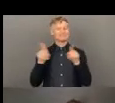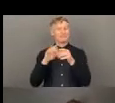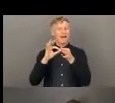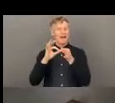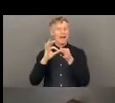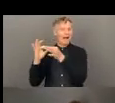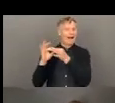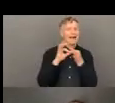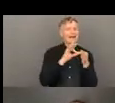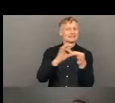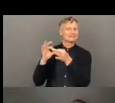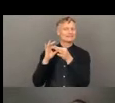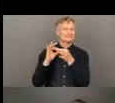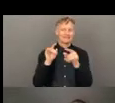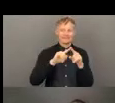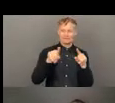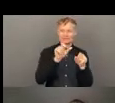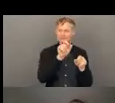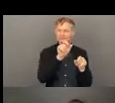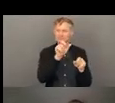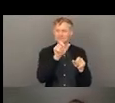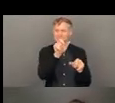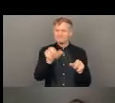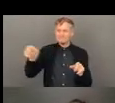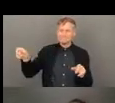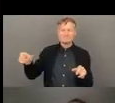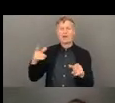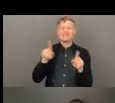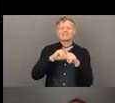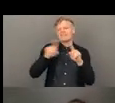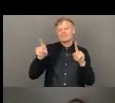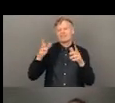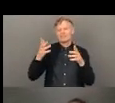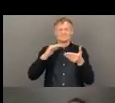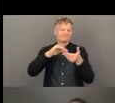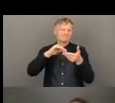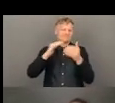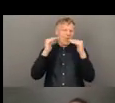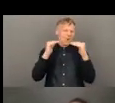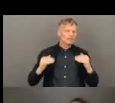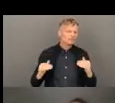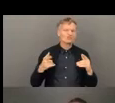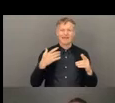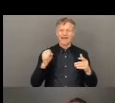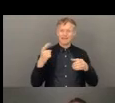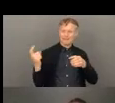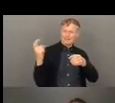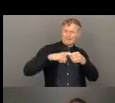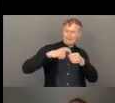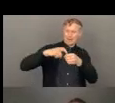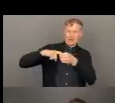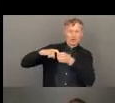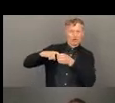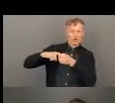humanitarian standards. The CHS Alliance is a membership based global alliance that ensures there's a uniform and collective action